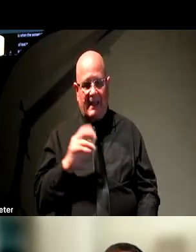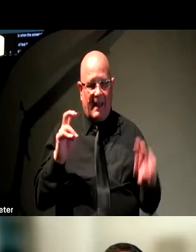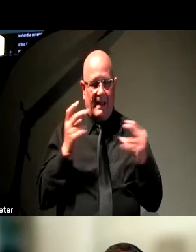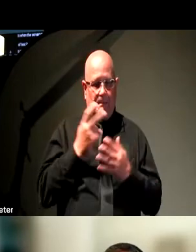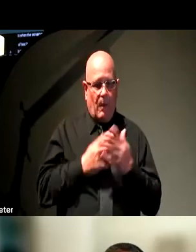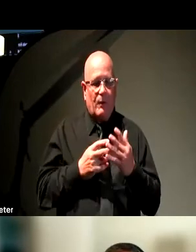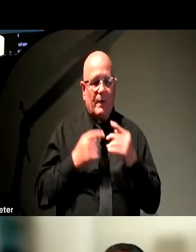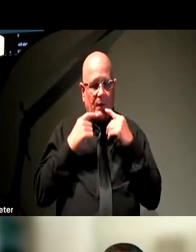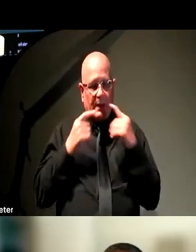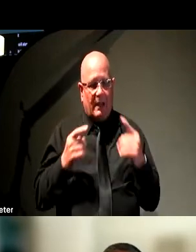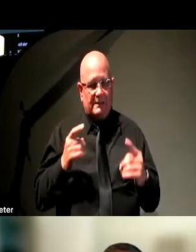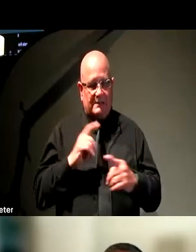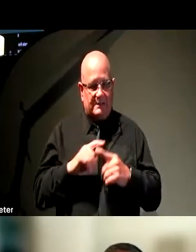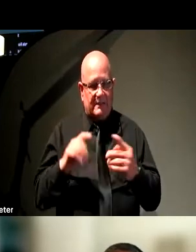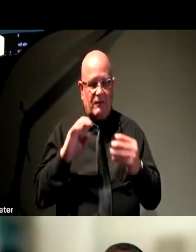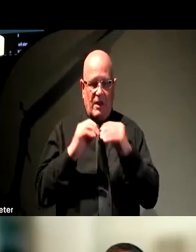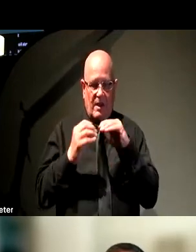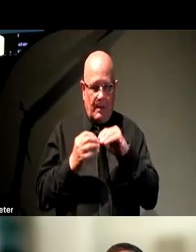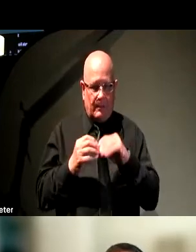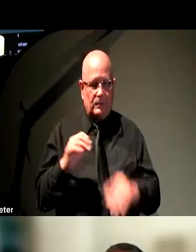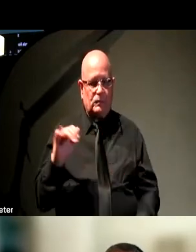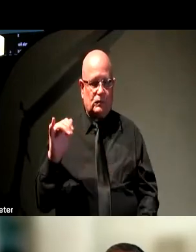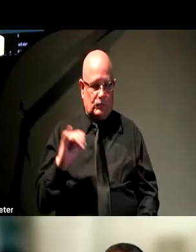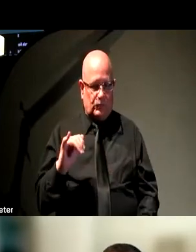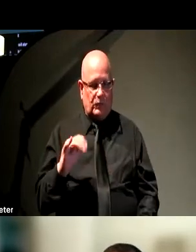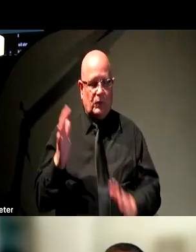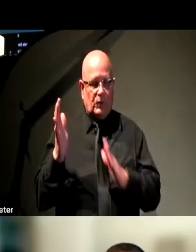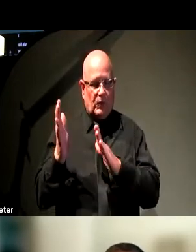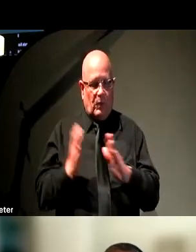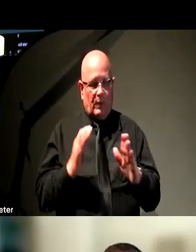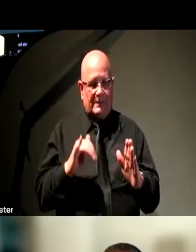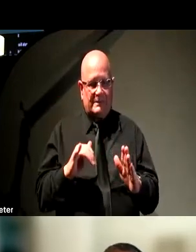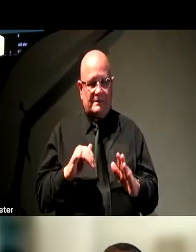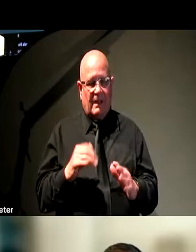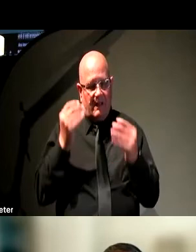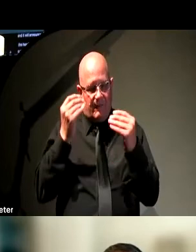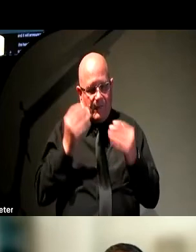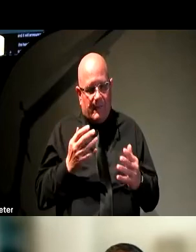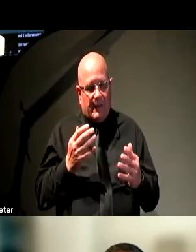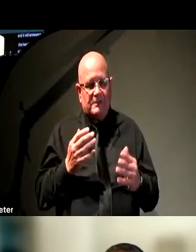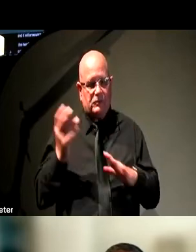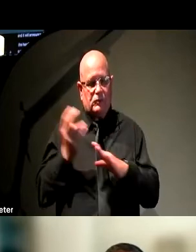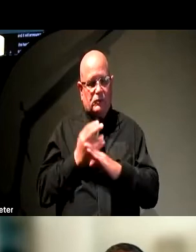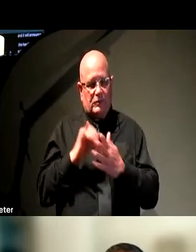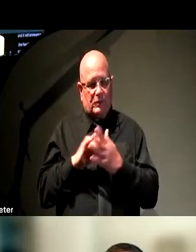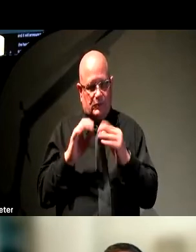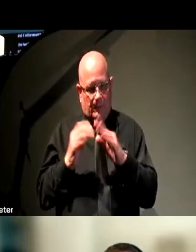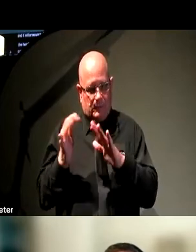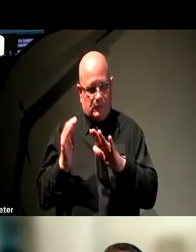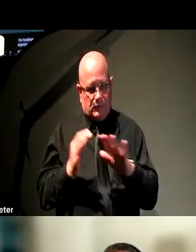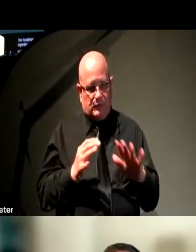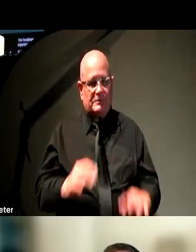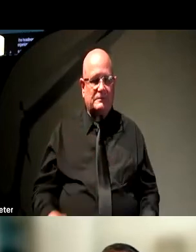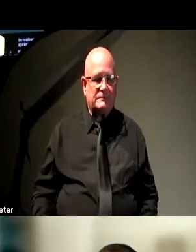numbers. Headings are numbered so that you can organize your content and structure your content using the numbers on them. So it's